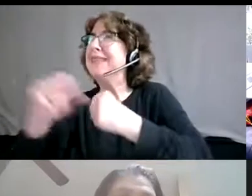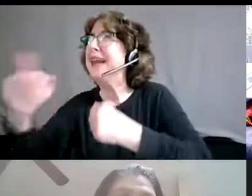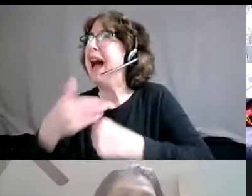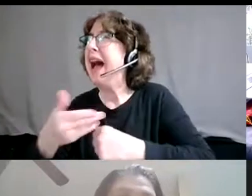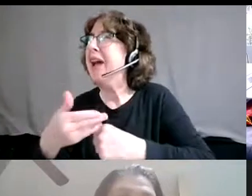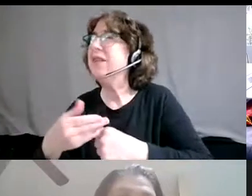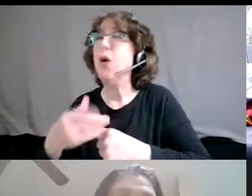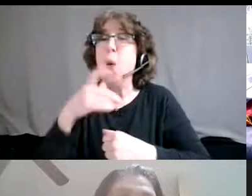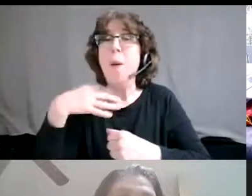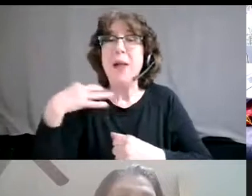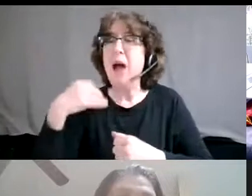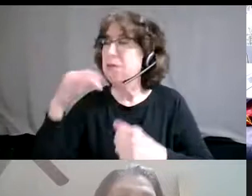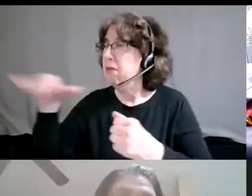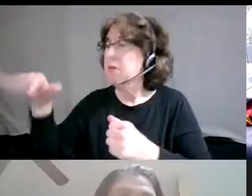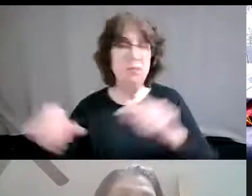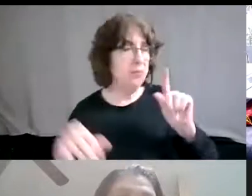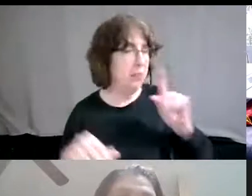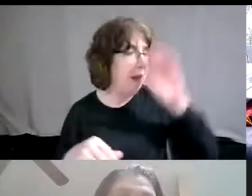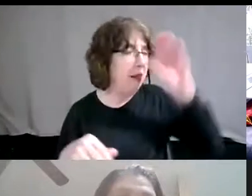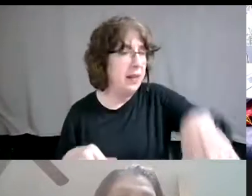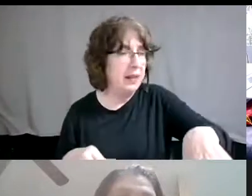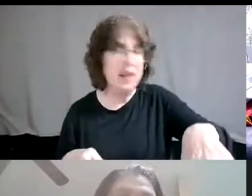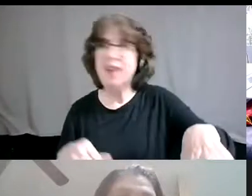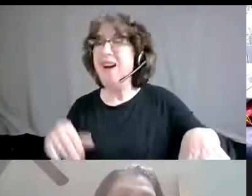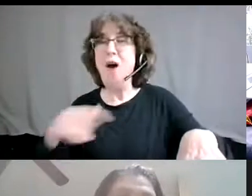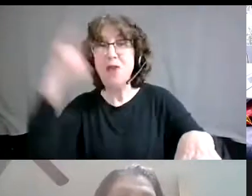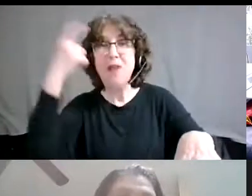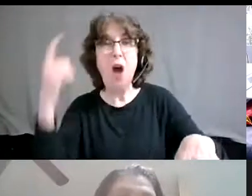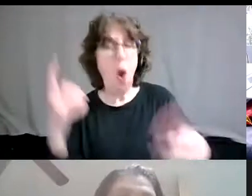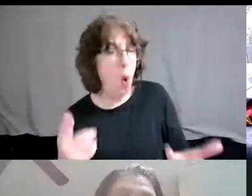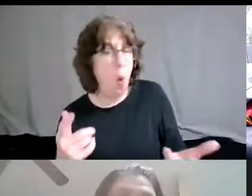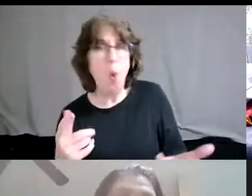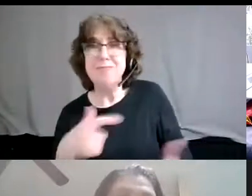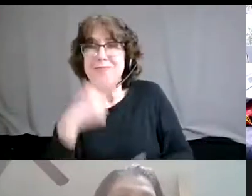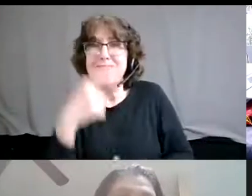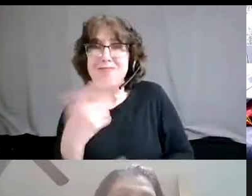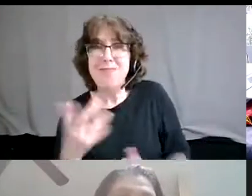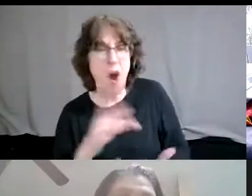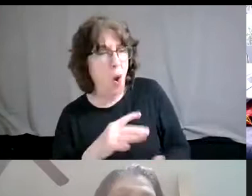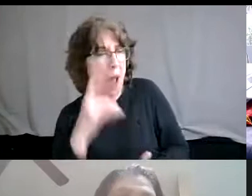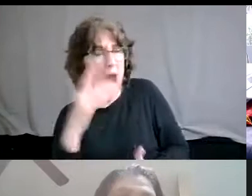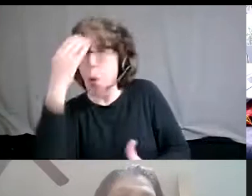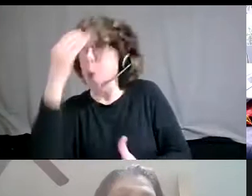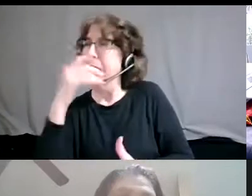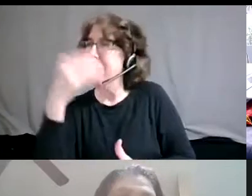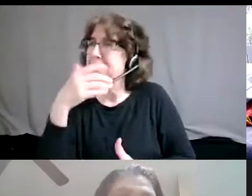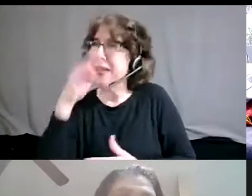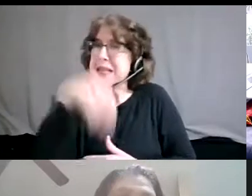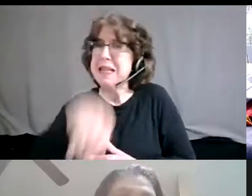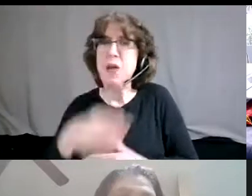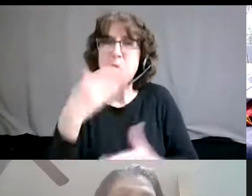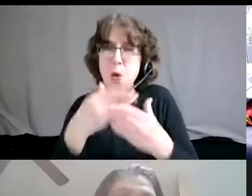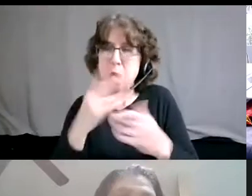great. I think I'm going to hire them because I think this is going to be a good fit. So elephant shows up to giraffes organization